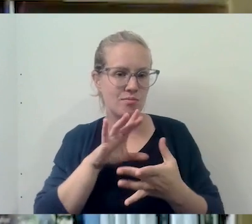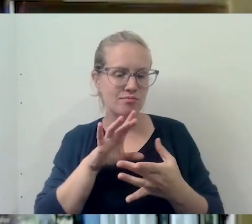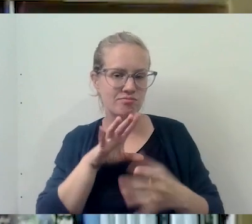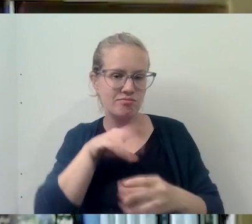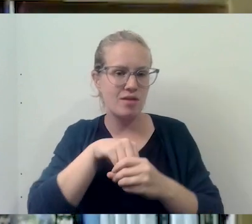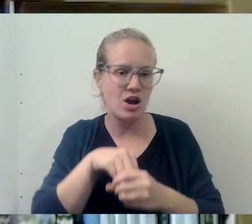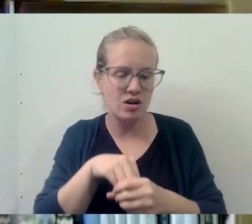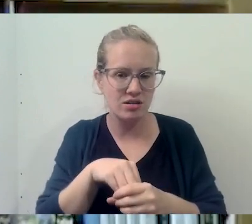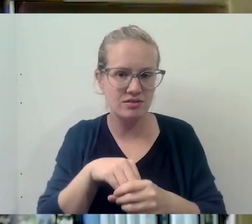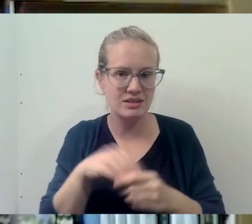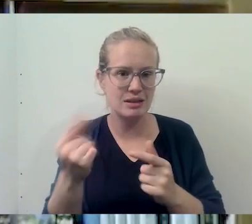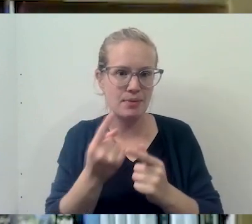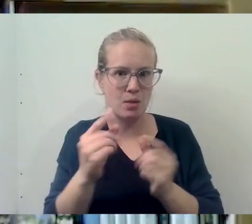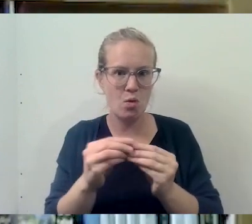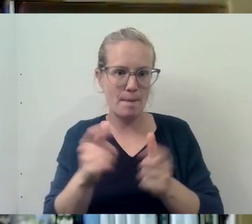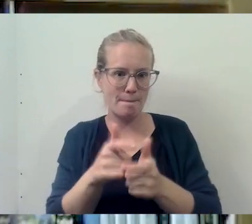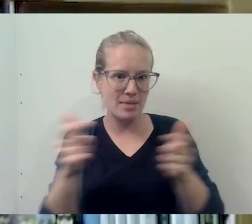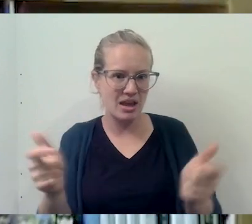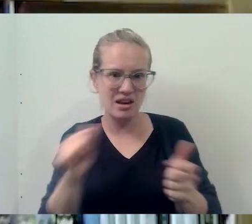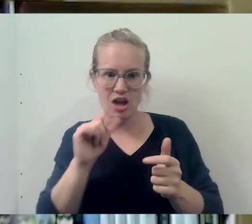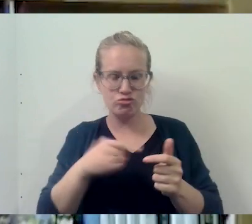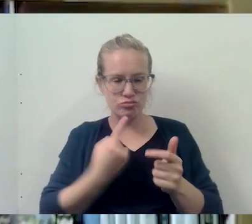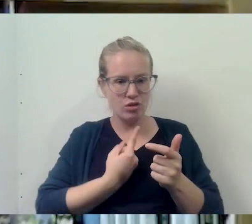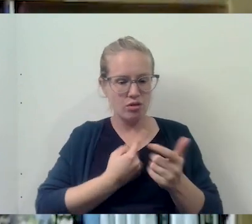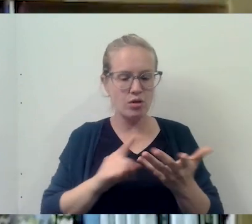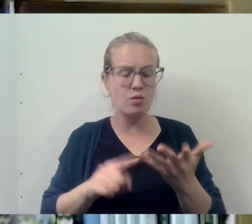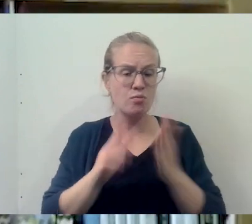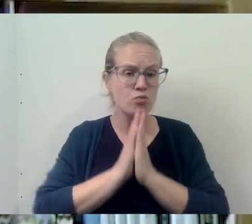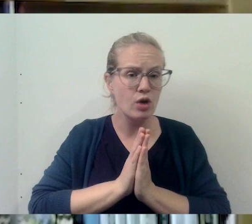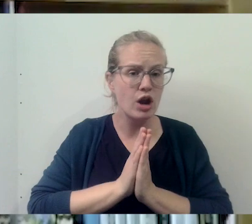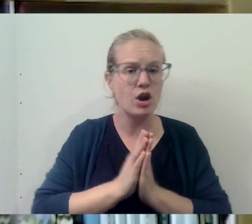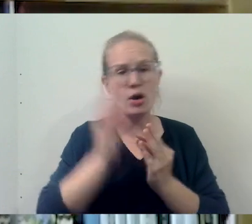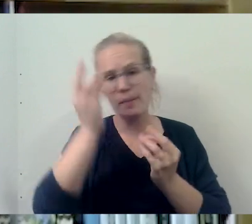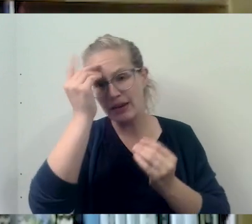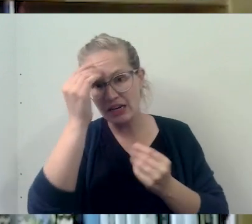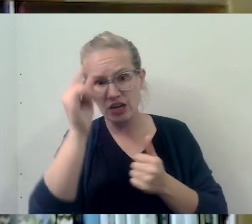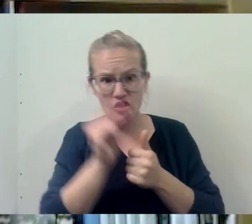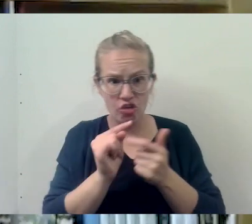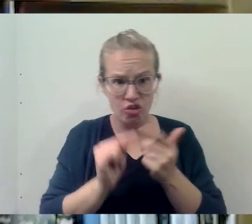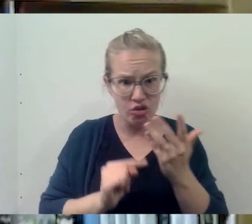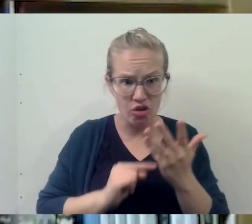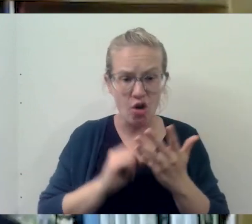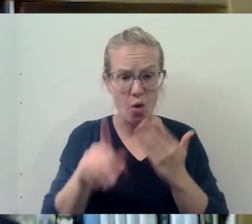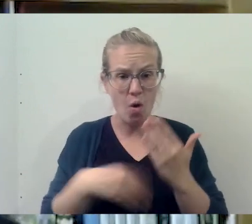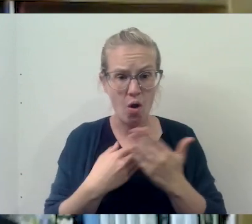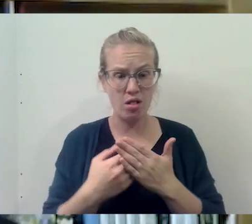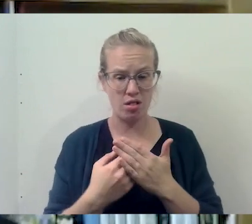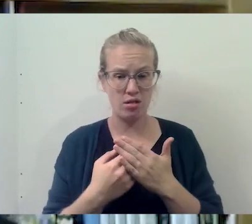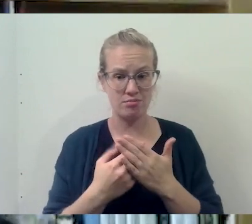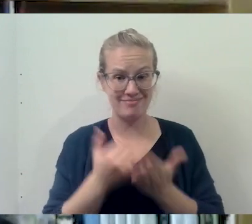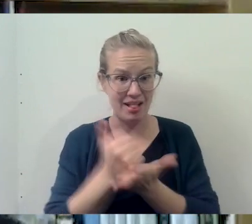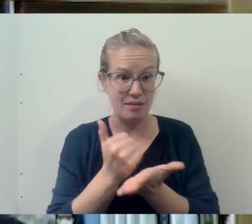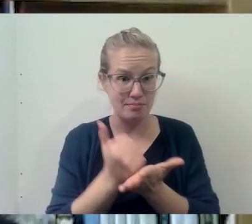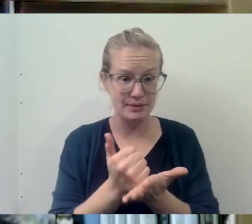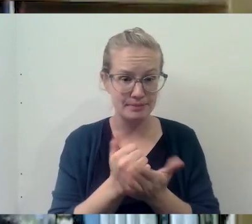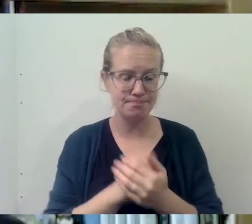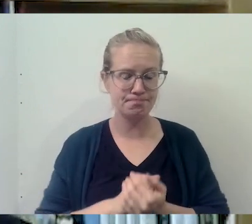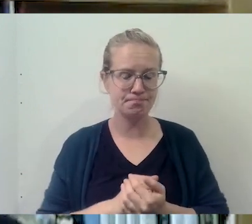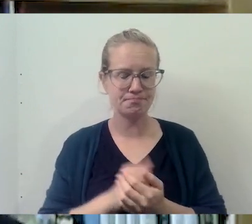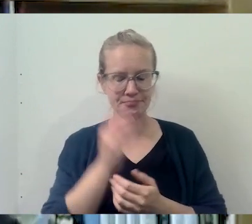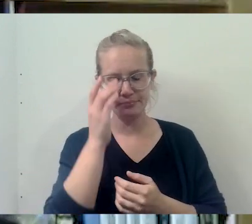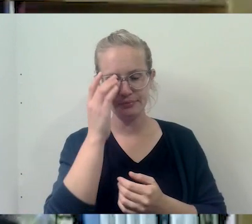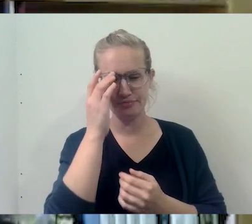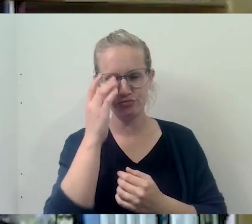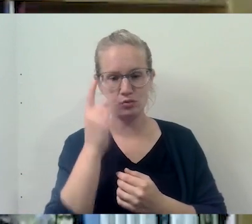bigger than yourself, prayer, meditation, all of it, it all, it all helps. And so